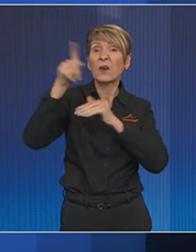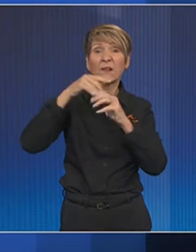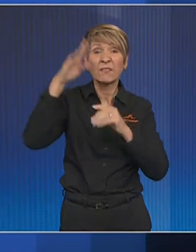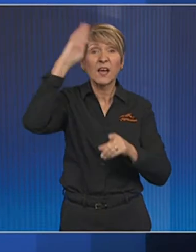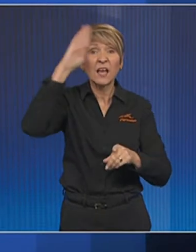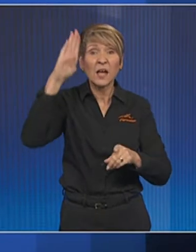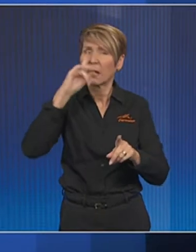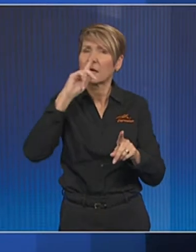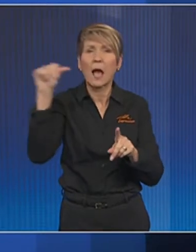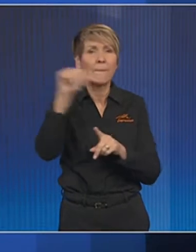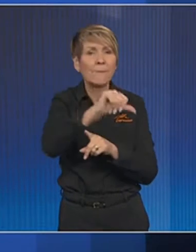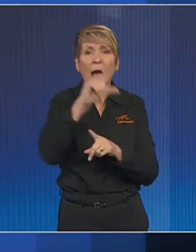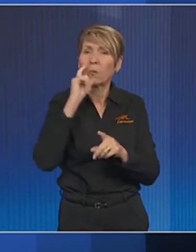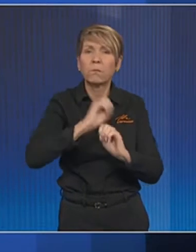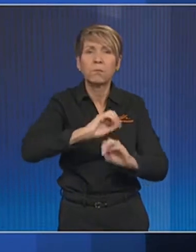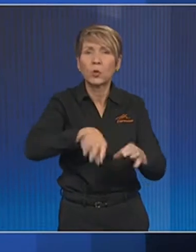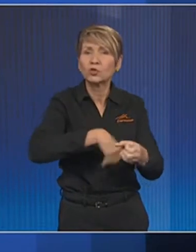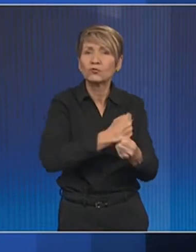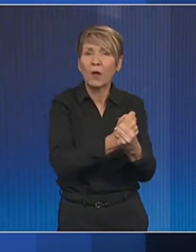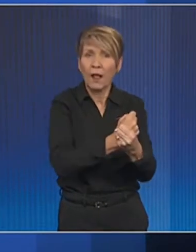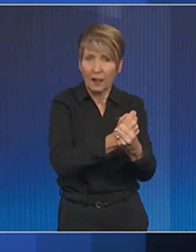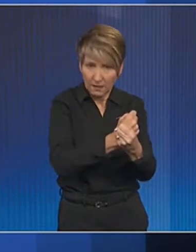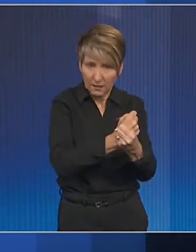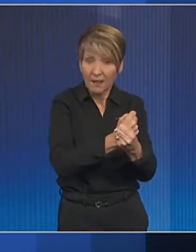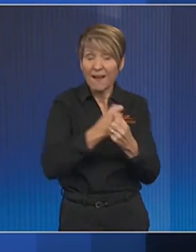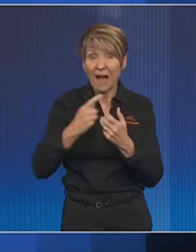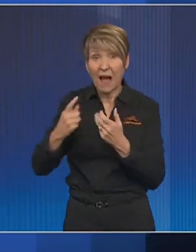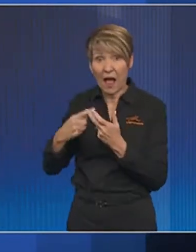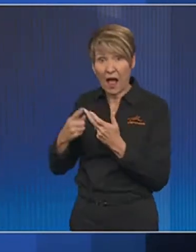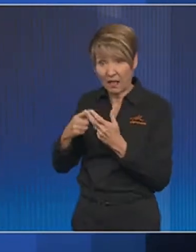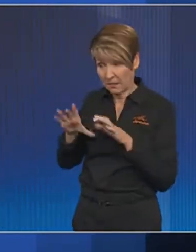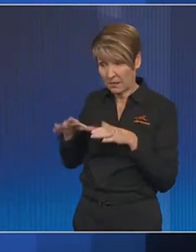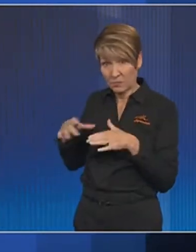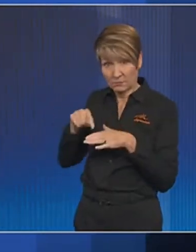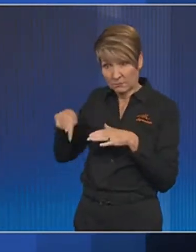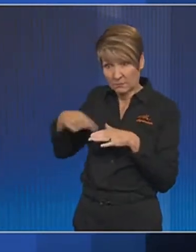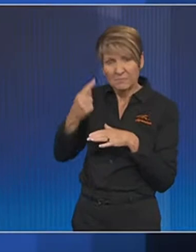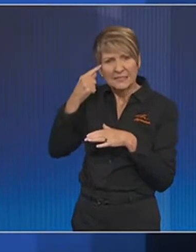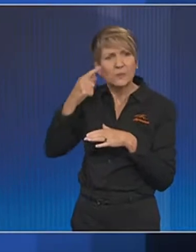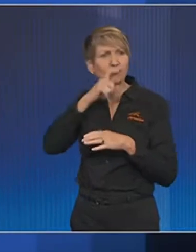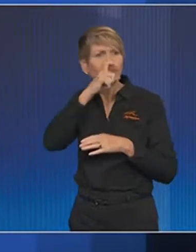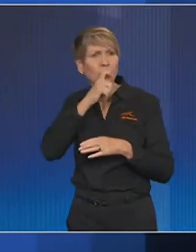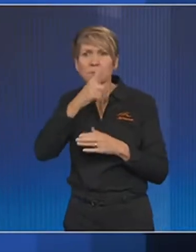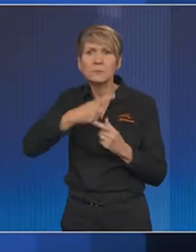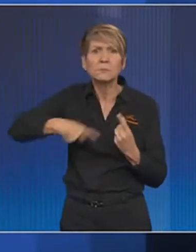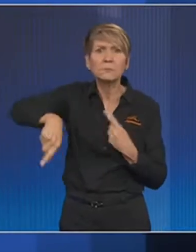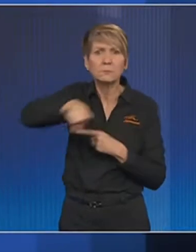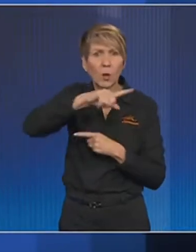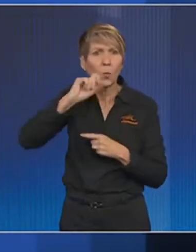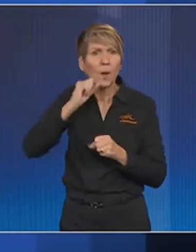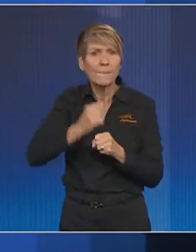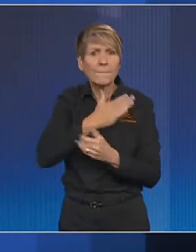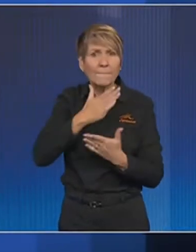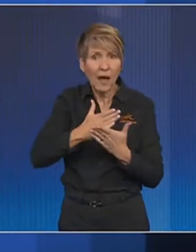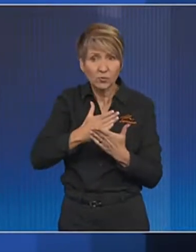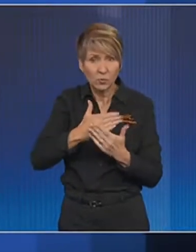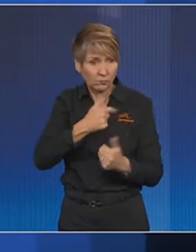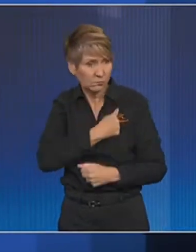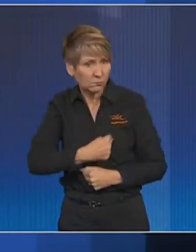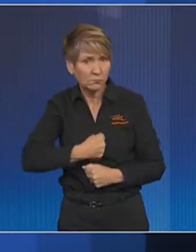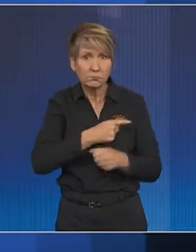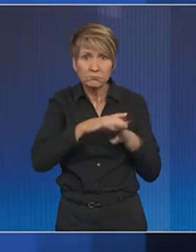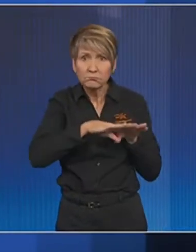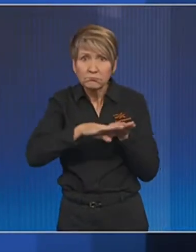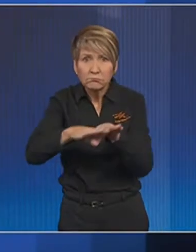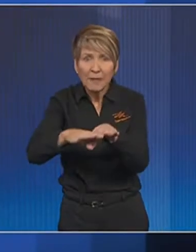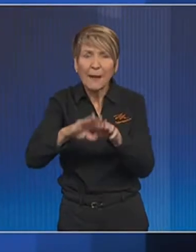Prayuth Chanacha. He's run a nationalistic campaign promising stability and to protect the country's most important institutions,